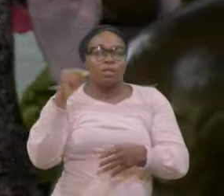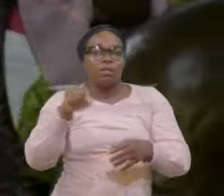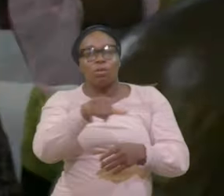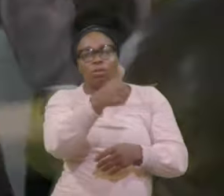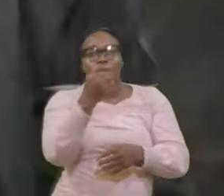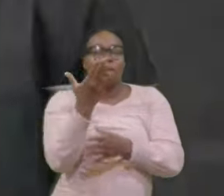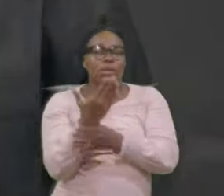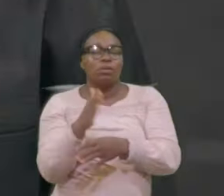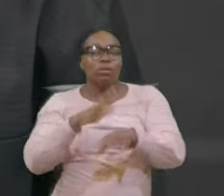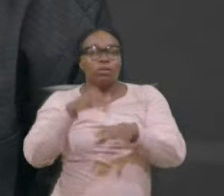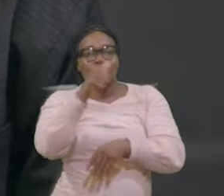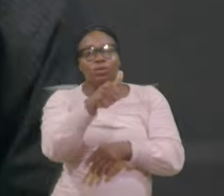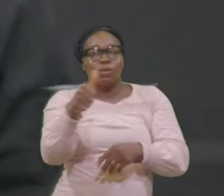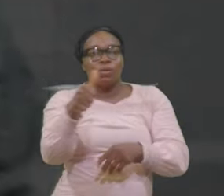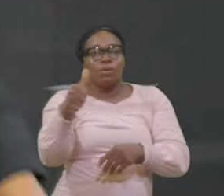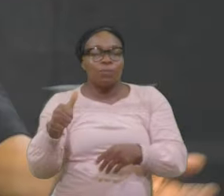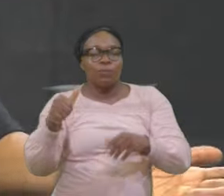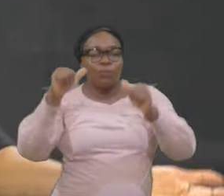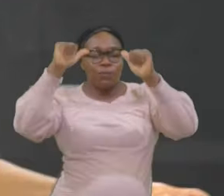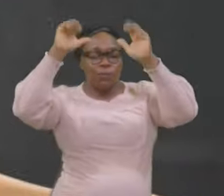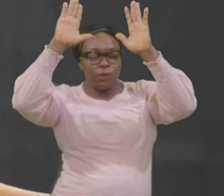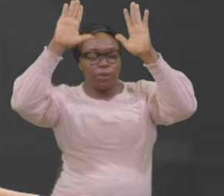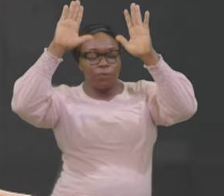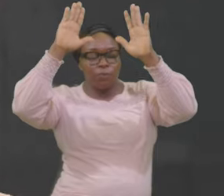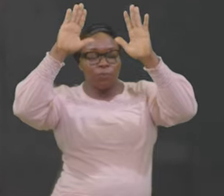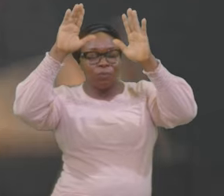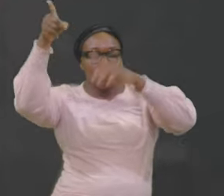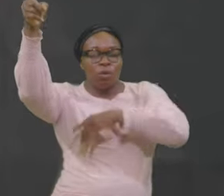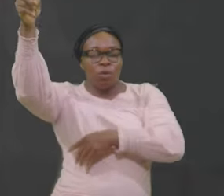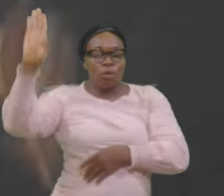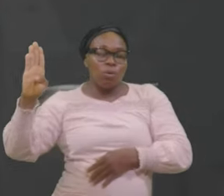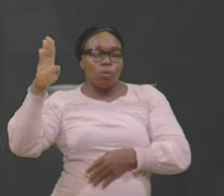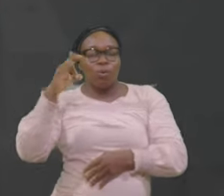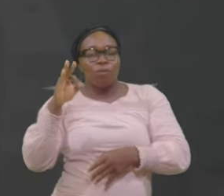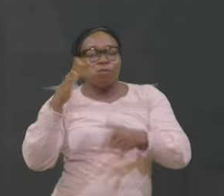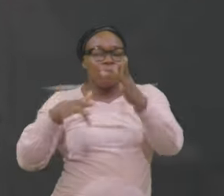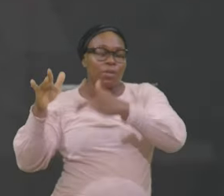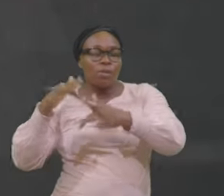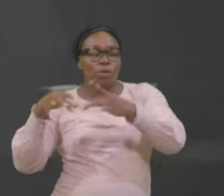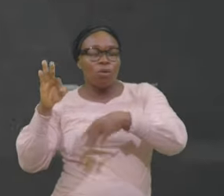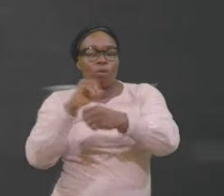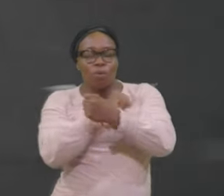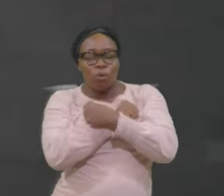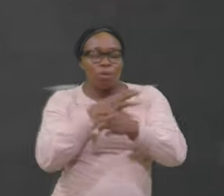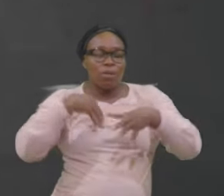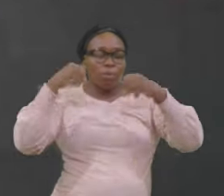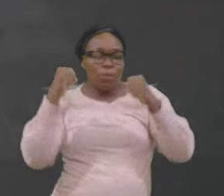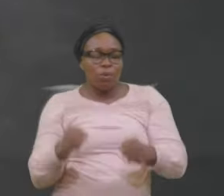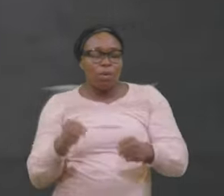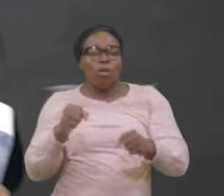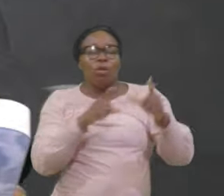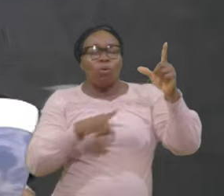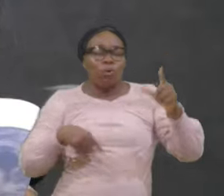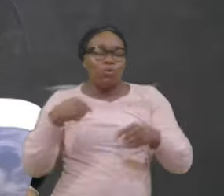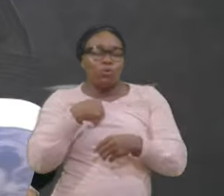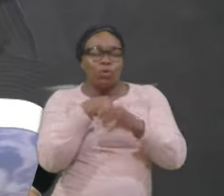God God Of Mercy God Of Love God Of Power Lord We Pray You Come